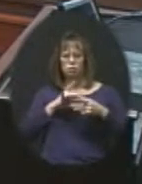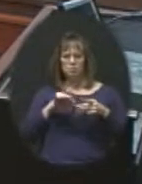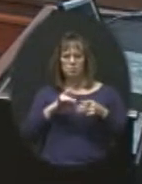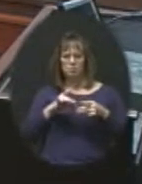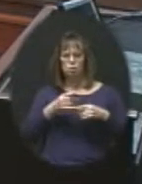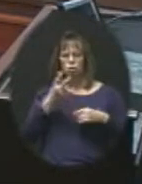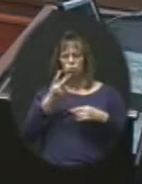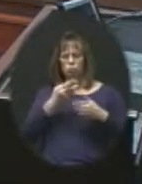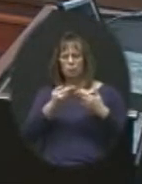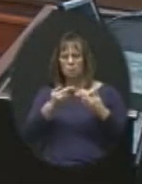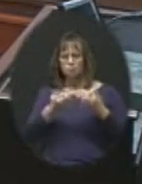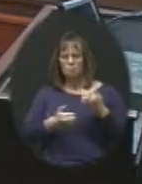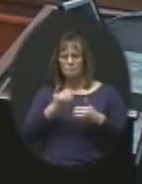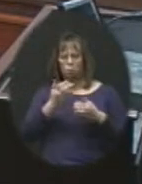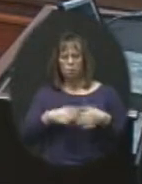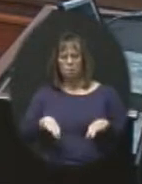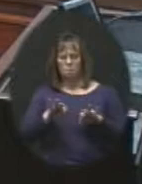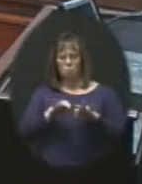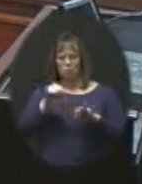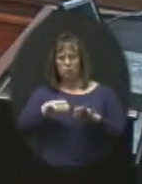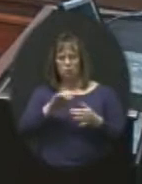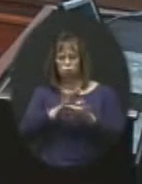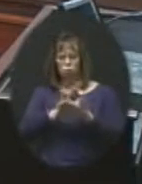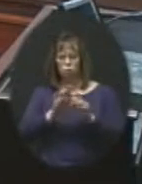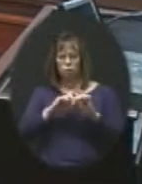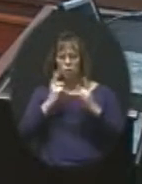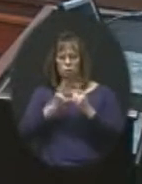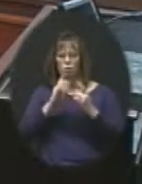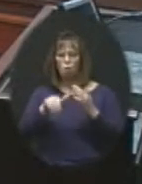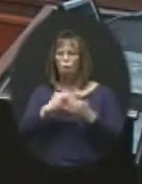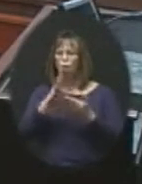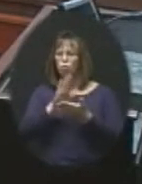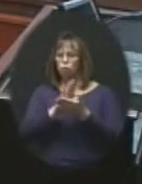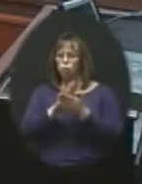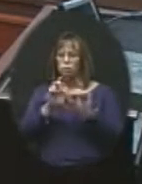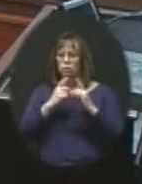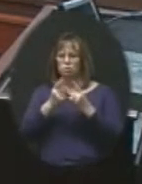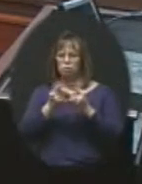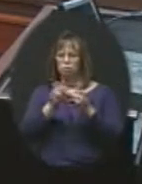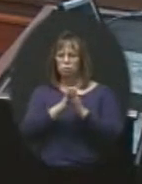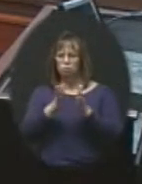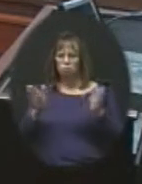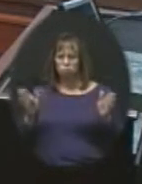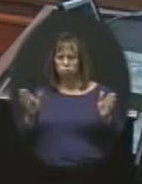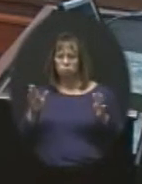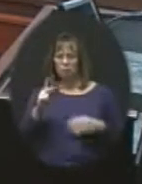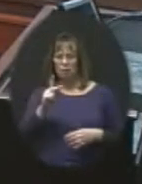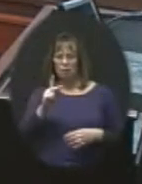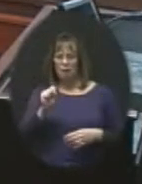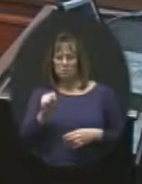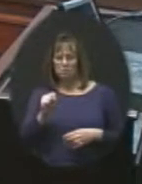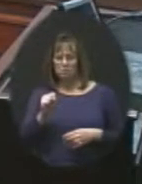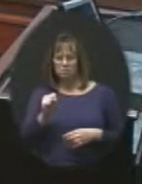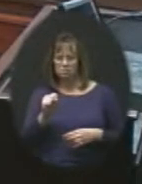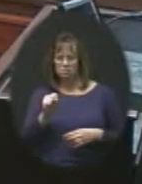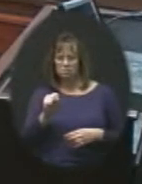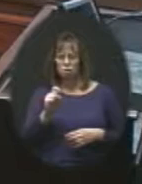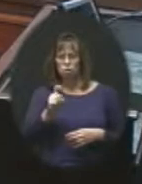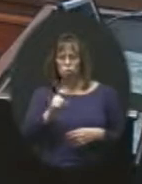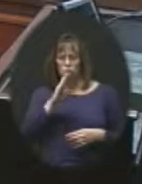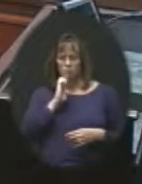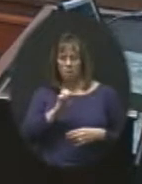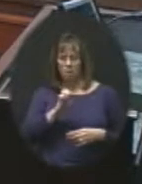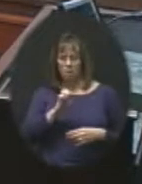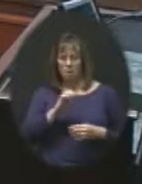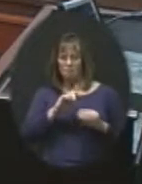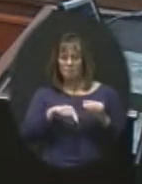the two things that are the most important for this school district and actually for all the school districts across the Kansas City or across Kansas really should be